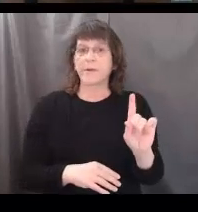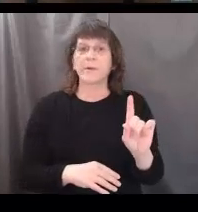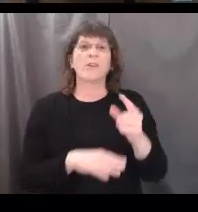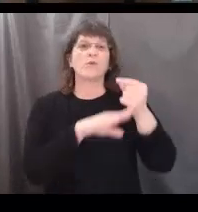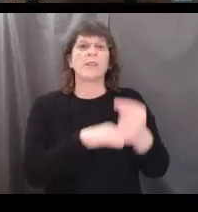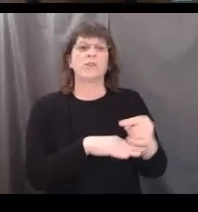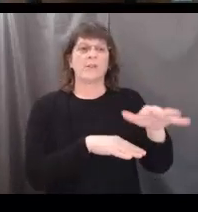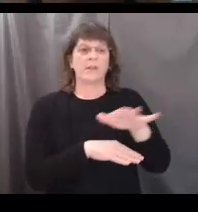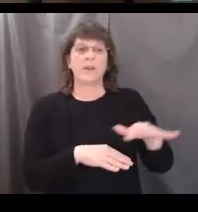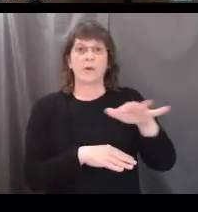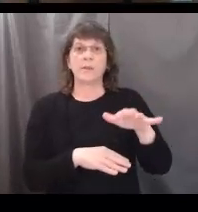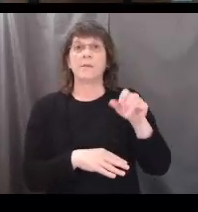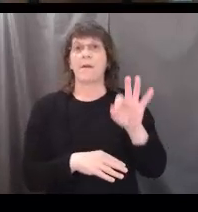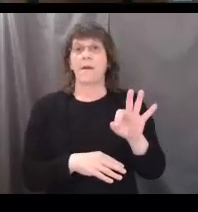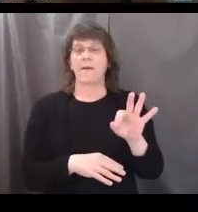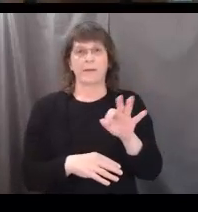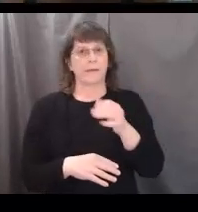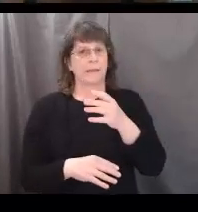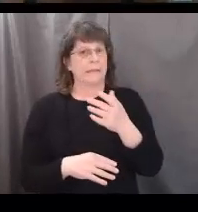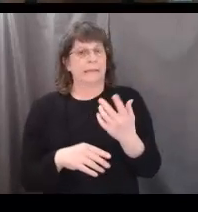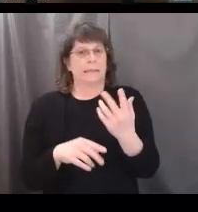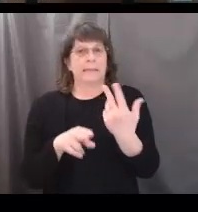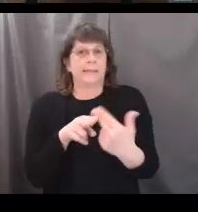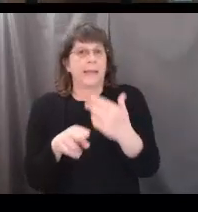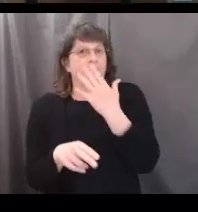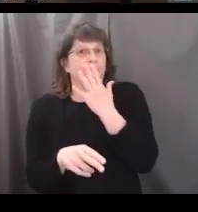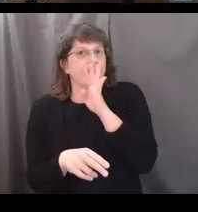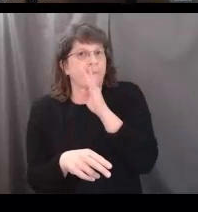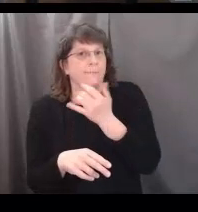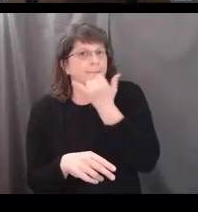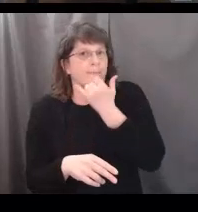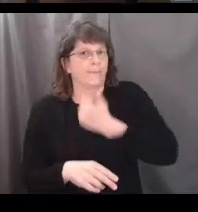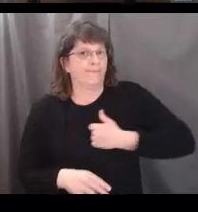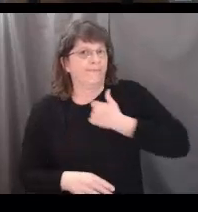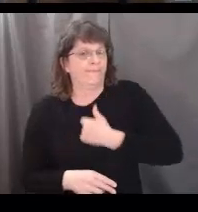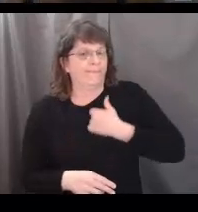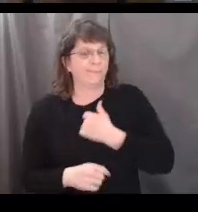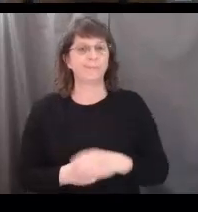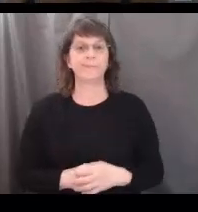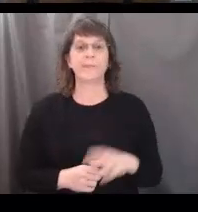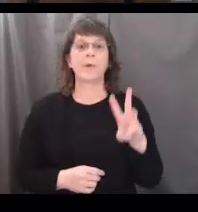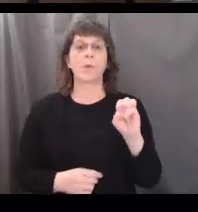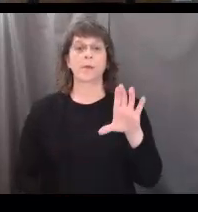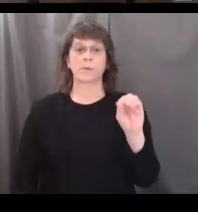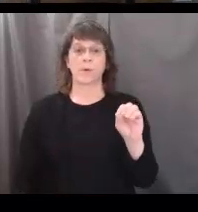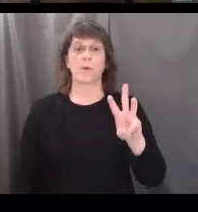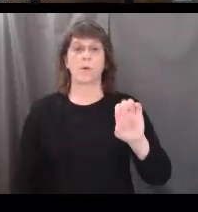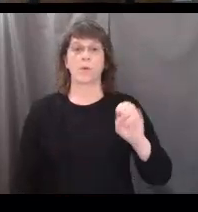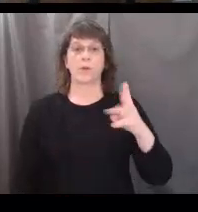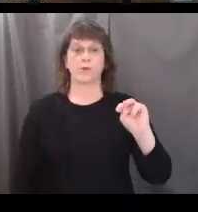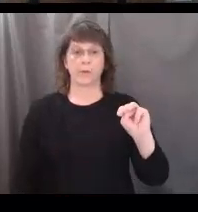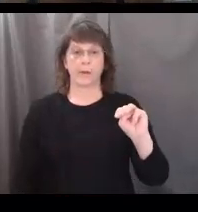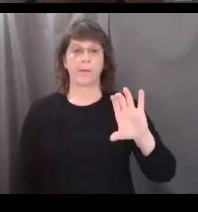traditional territories of, I apologize for any mispronunciation of these indigenous nations, Wasco,